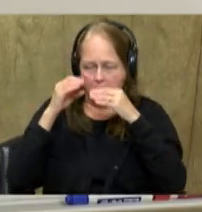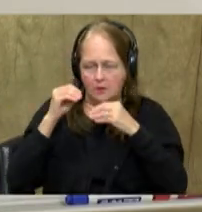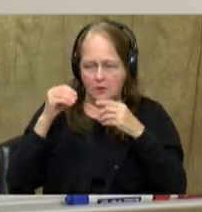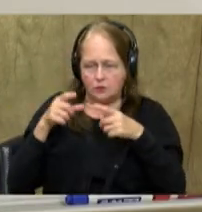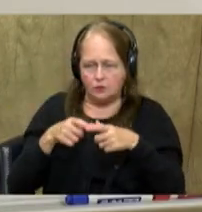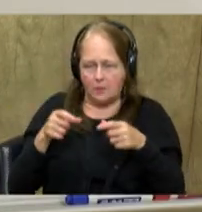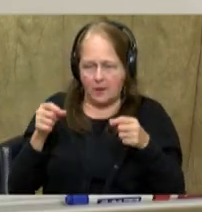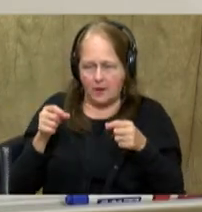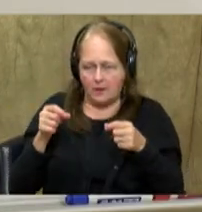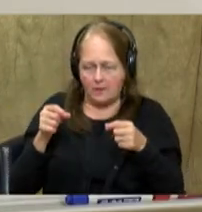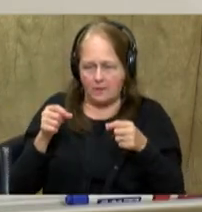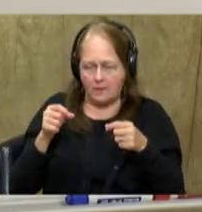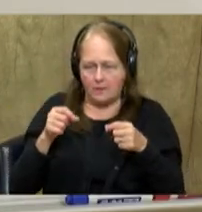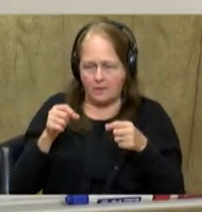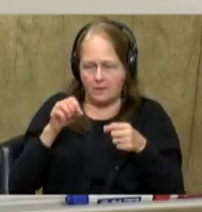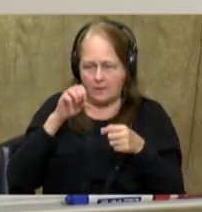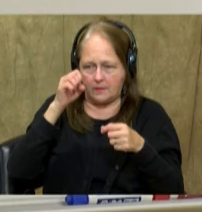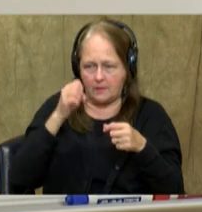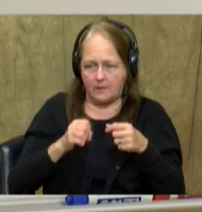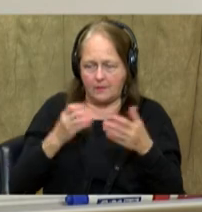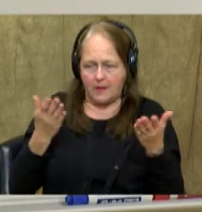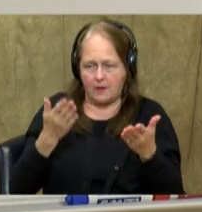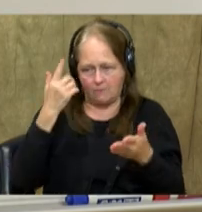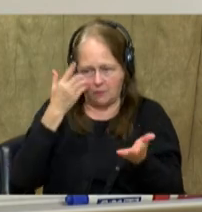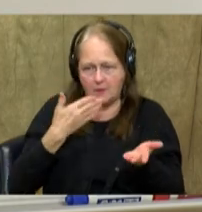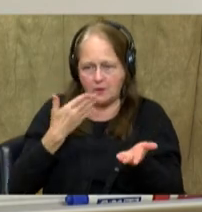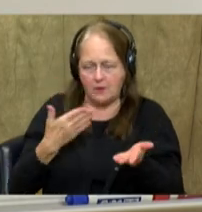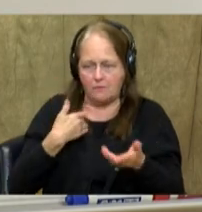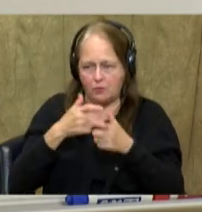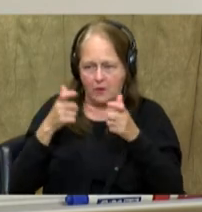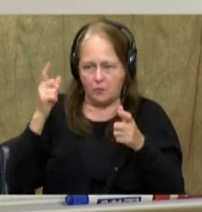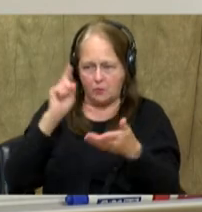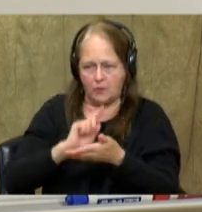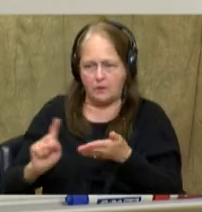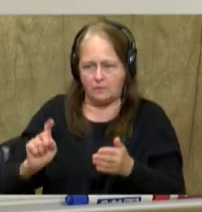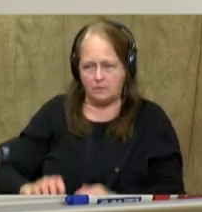as we talk about East Asia. Thank you for being here. Have a great week.